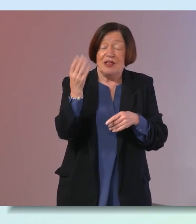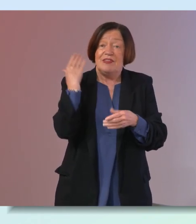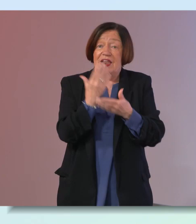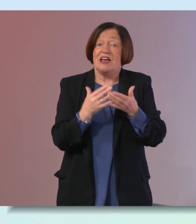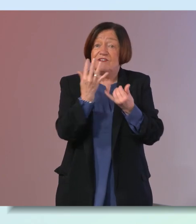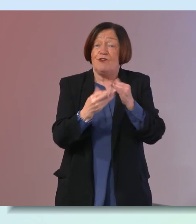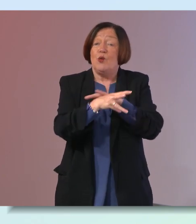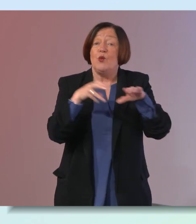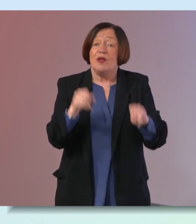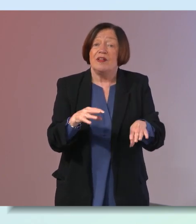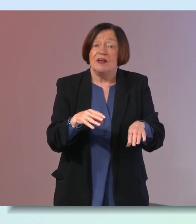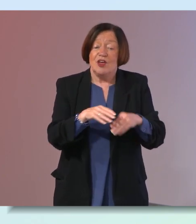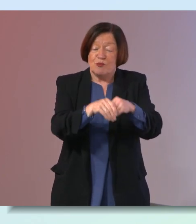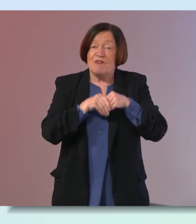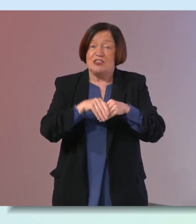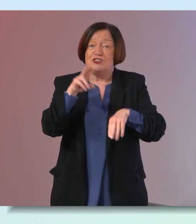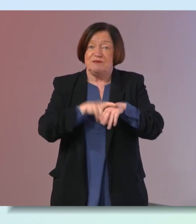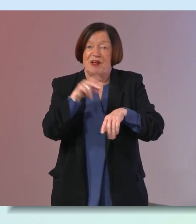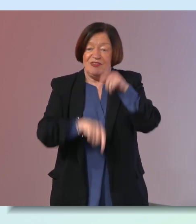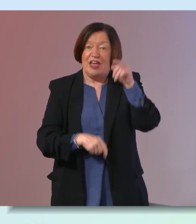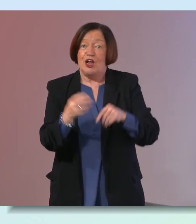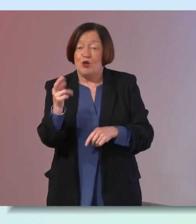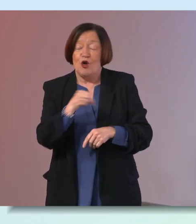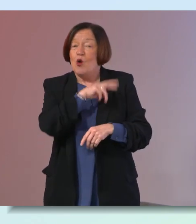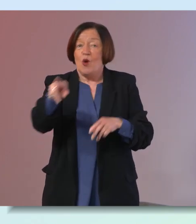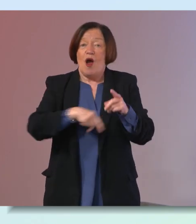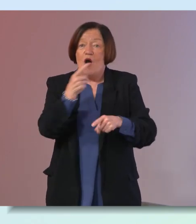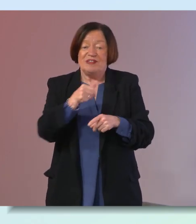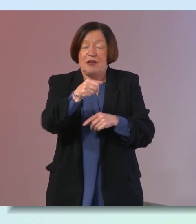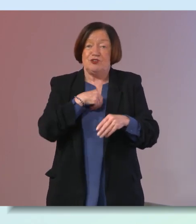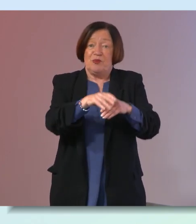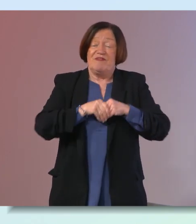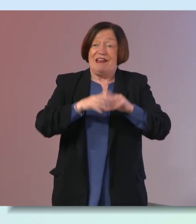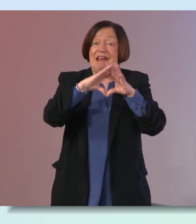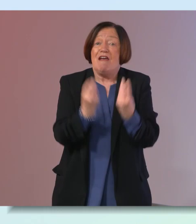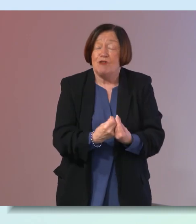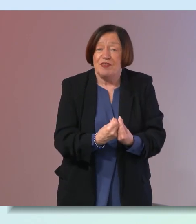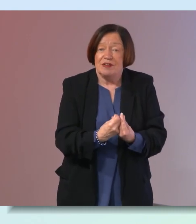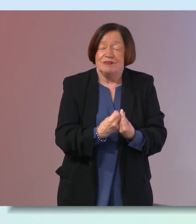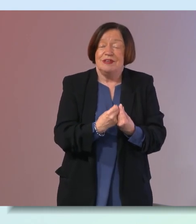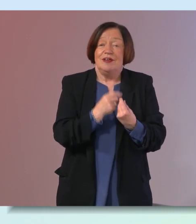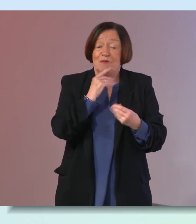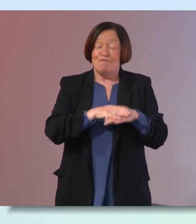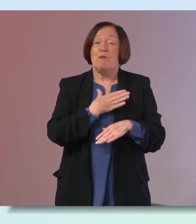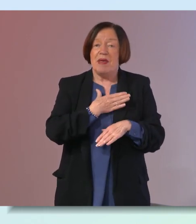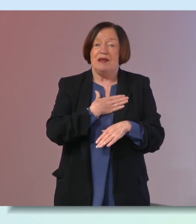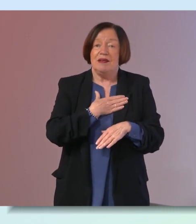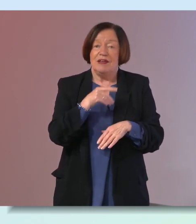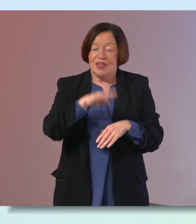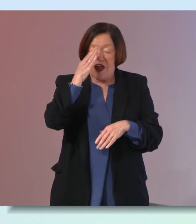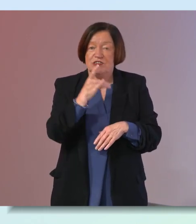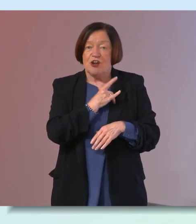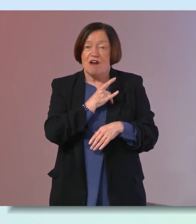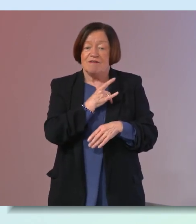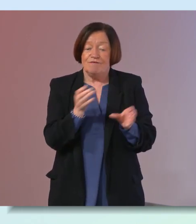of weeks prevention is better than cure and look we don't always prevent everything at every time but for me the irish heart